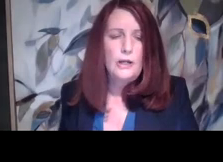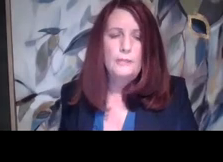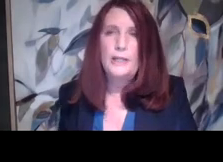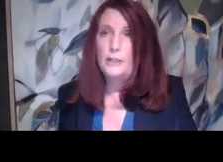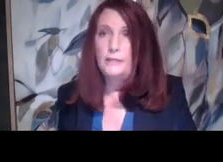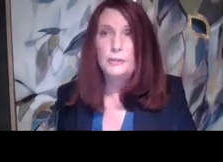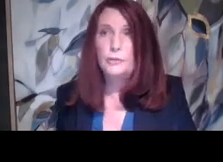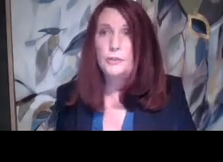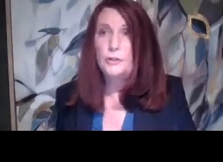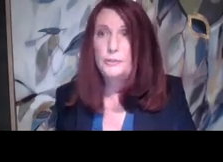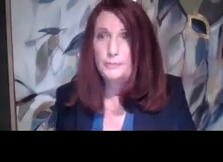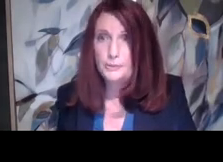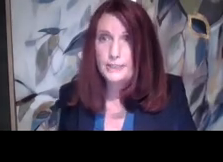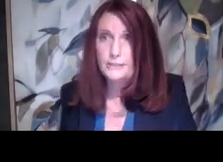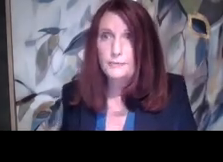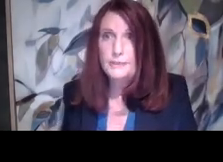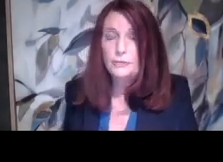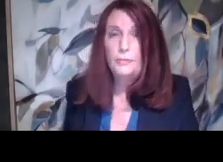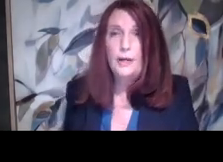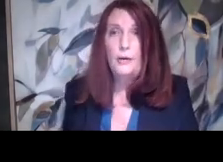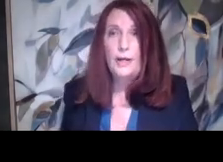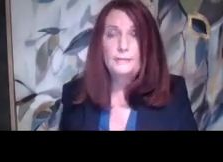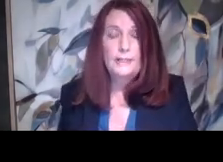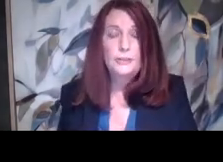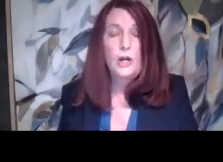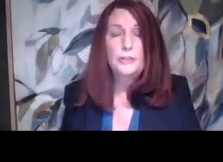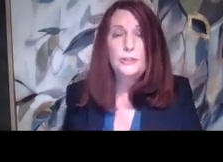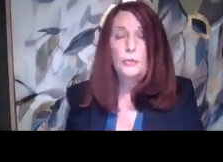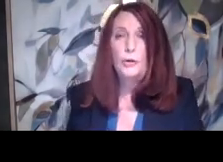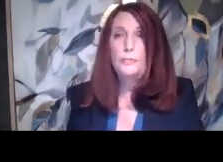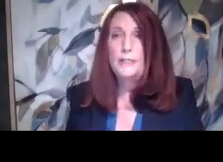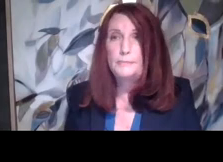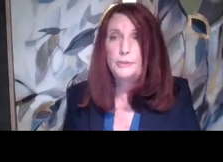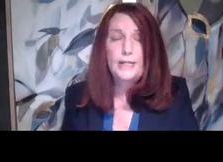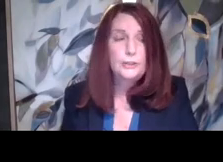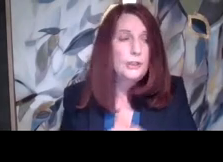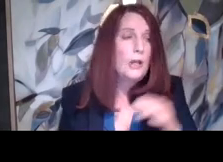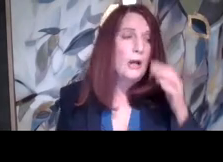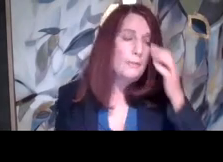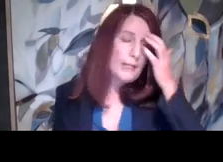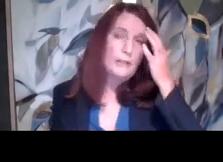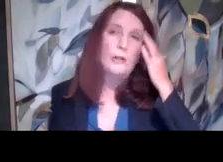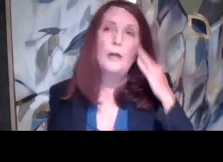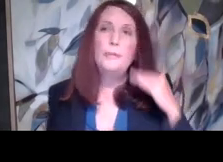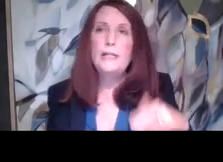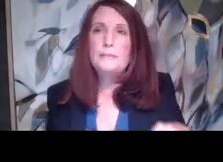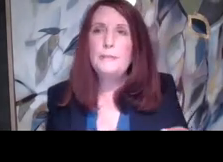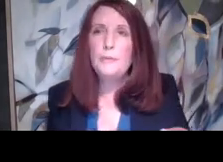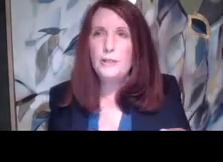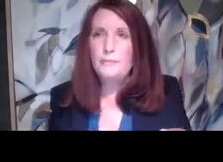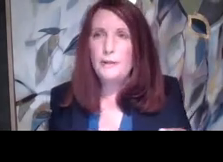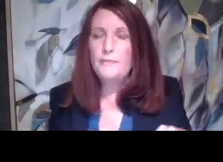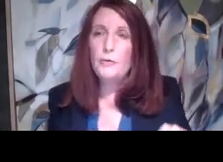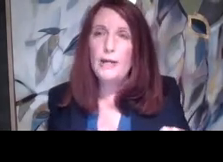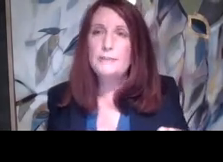um, and even students are to be protected from sexual harassment. It's not just a workplace protection, but the law protects